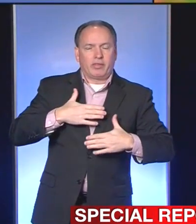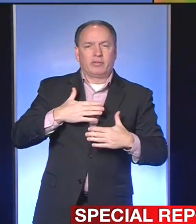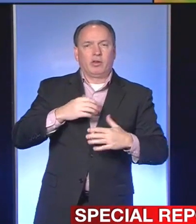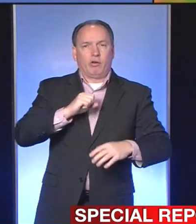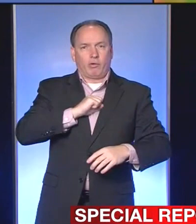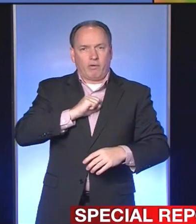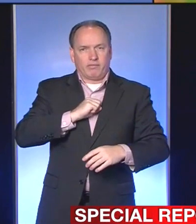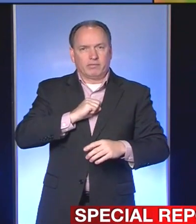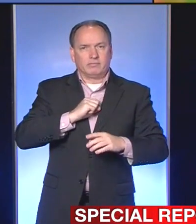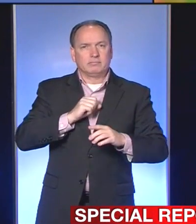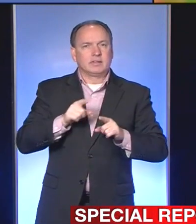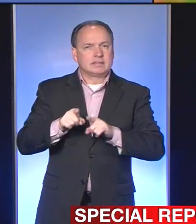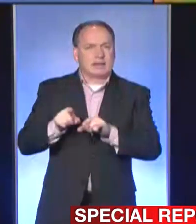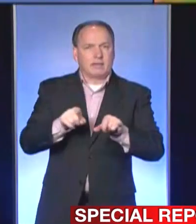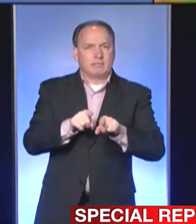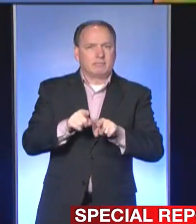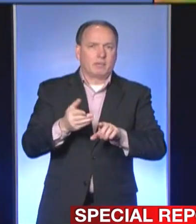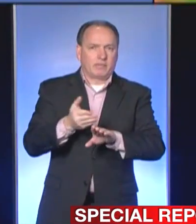originally indicated.